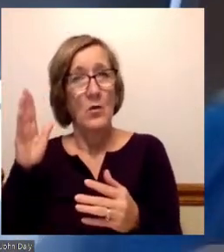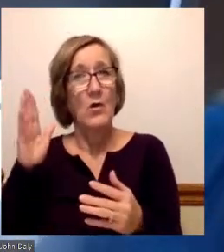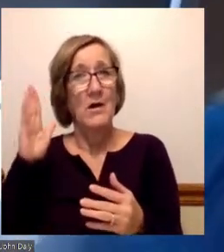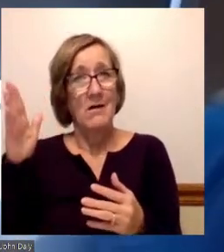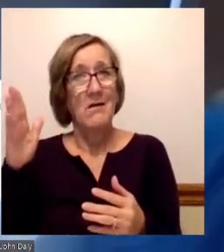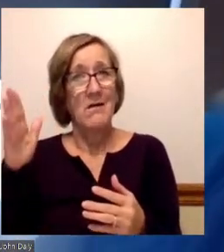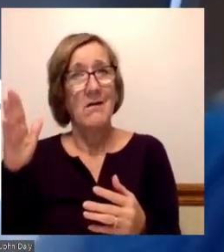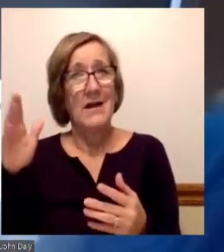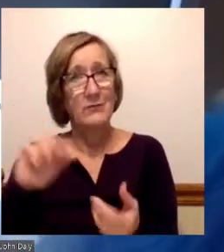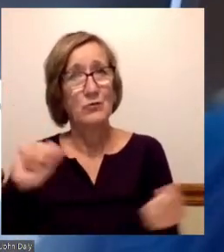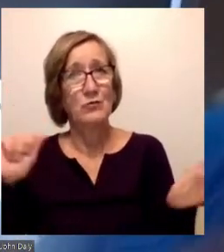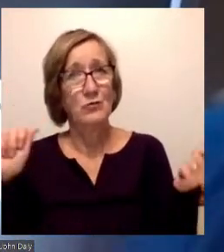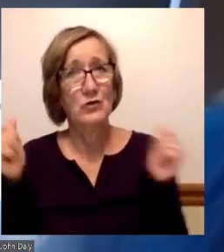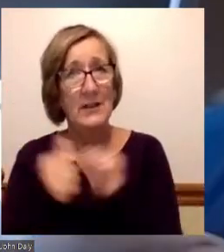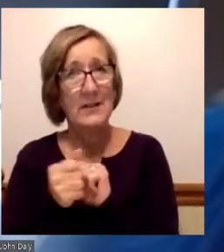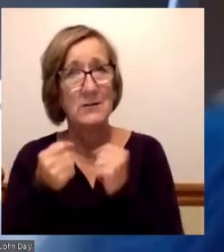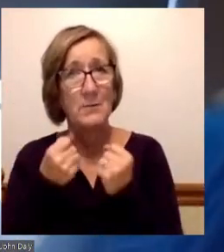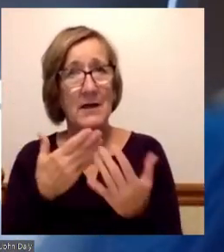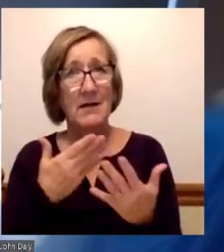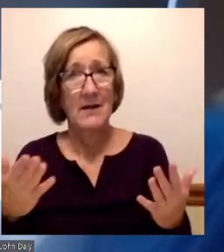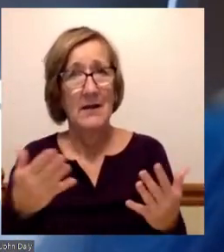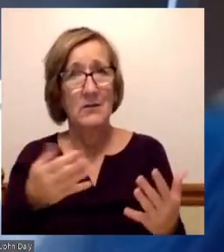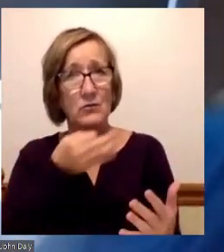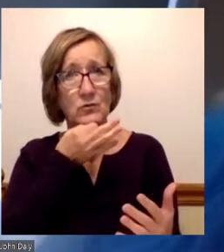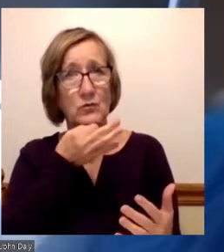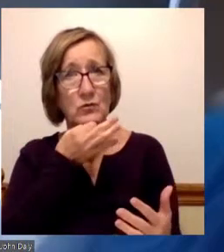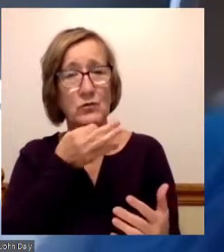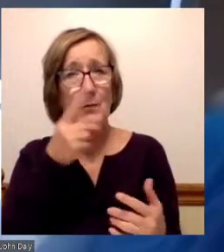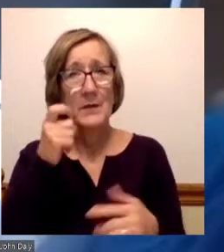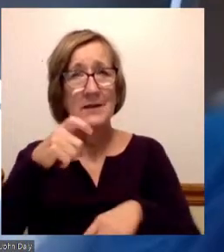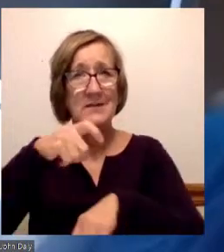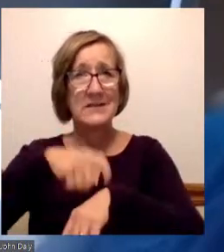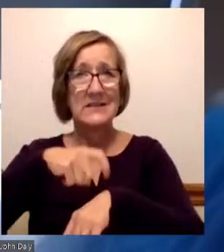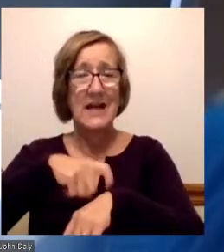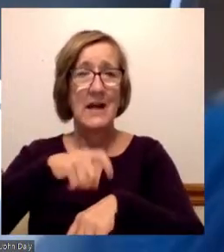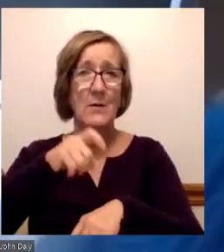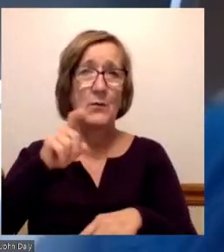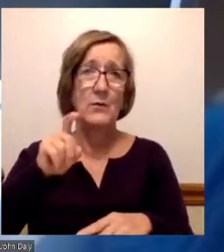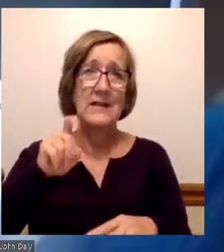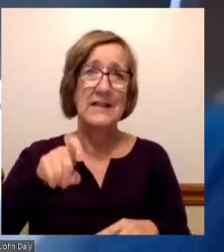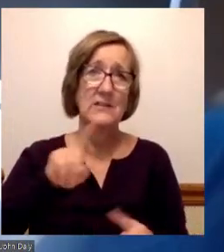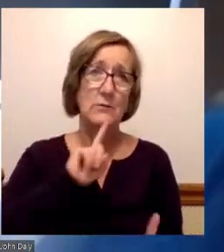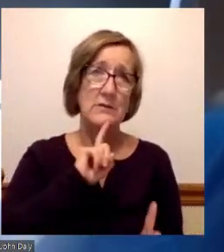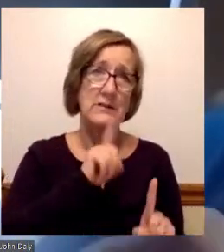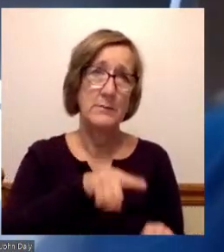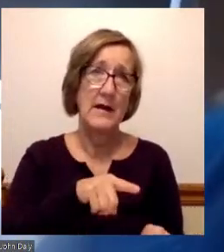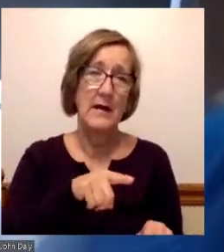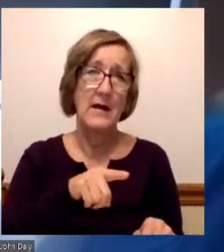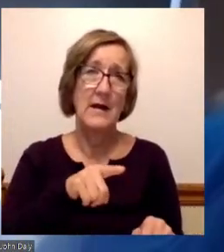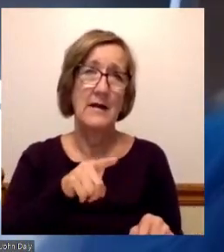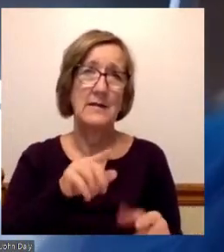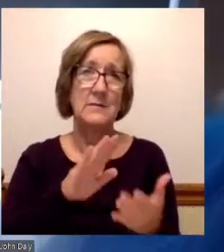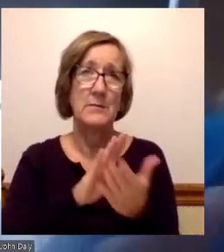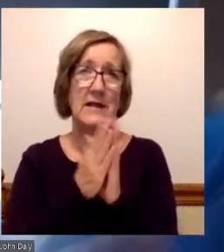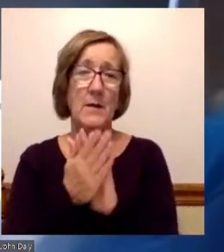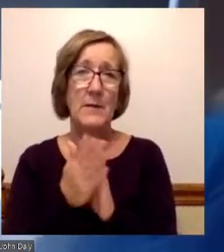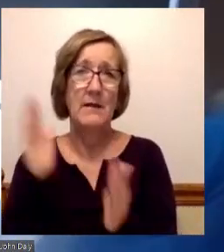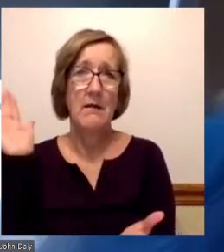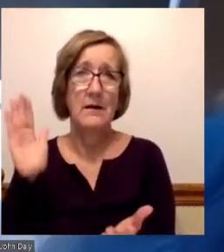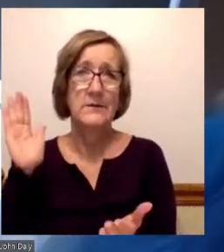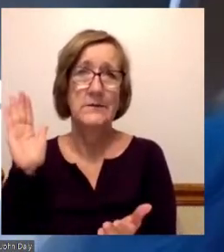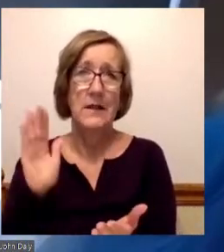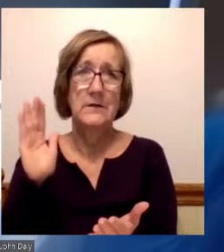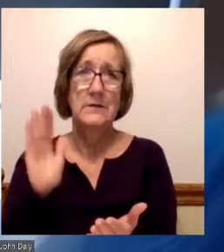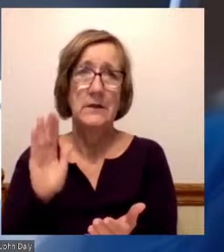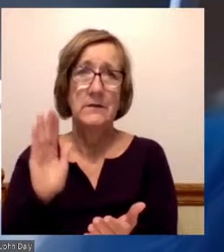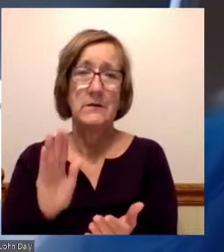in the near term because the time with which we have to respond to these things is getting shorter and shorter. This response